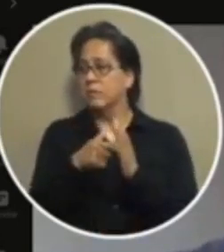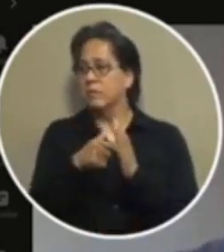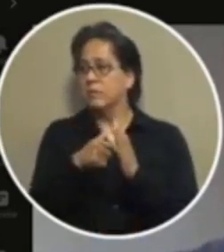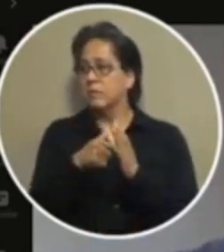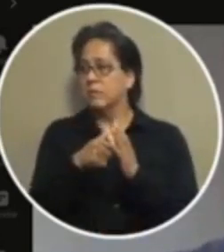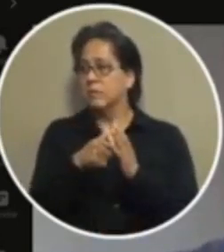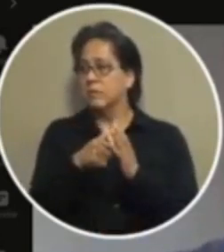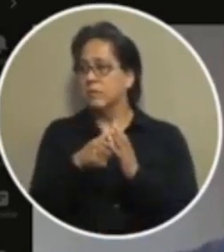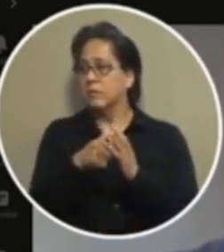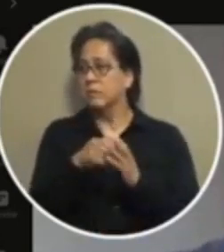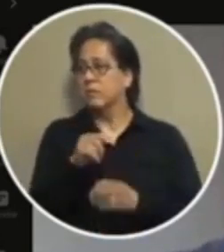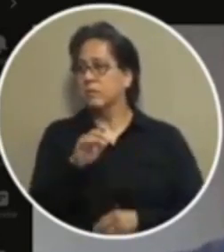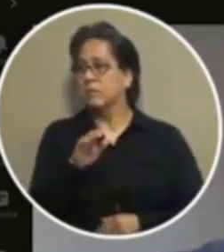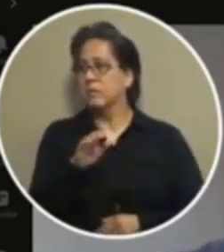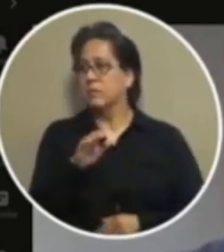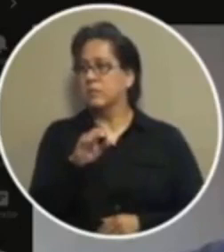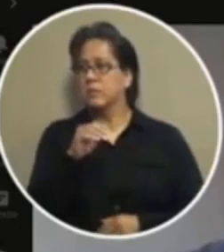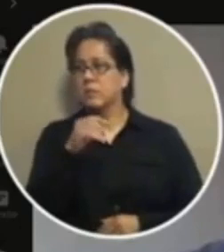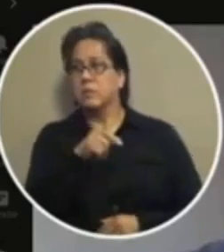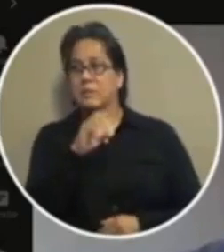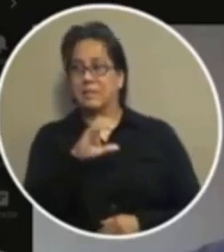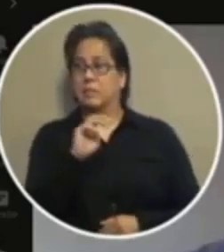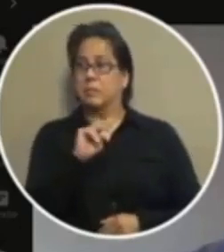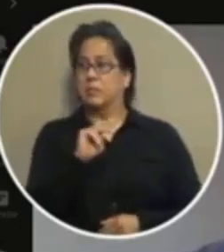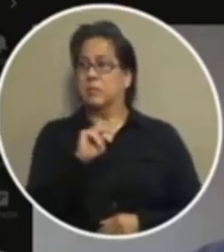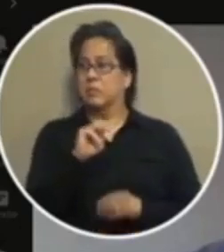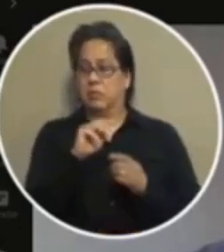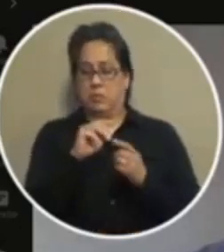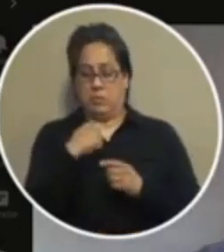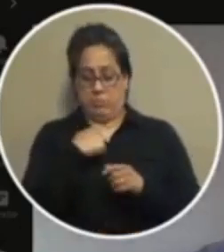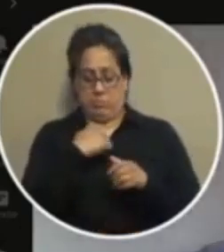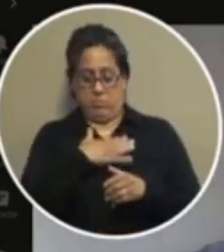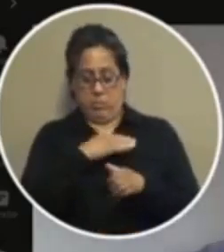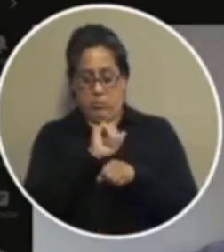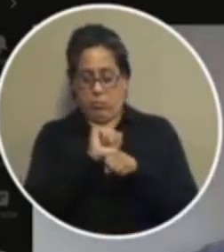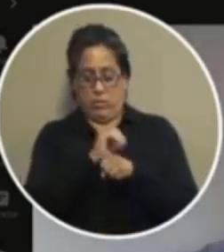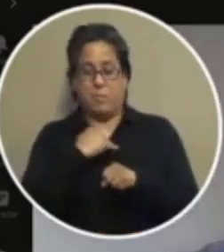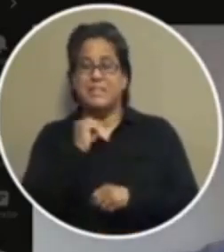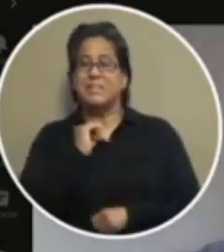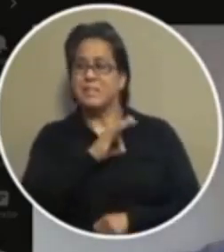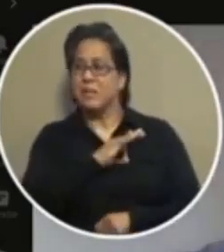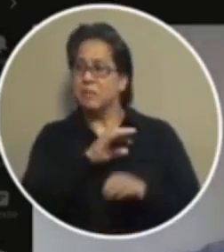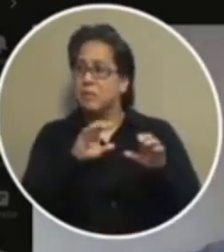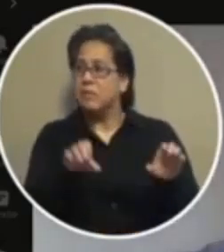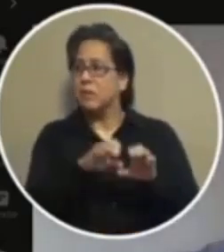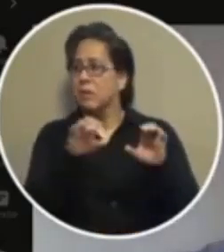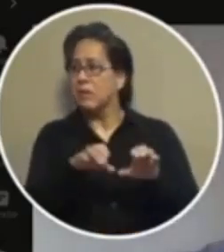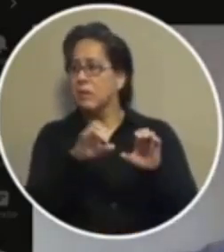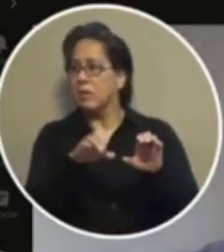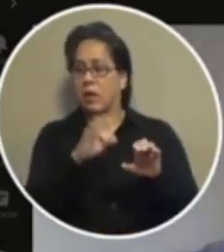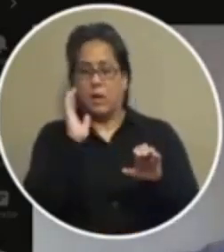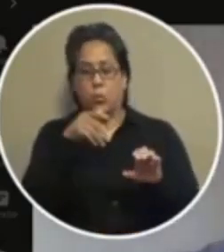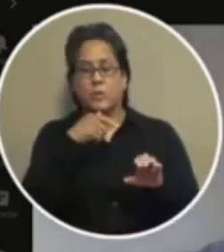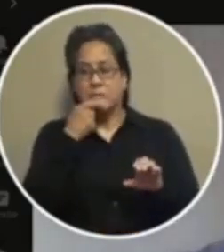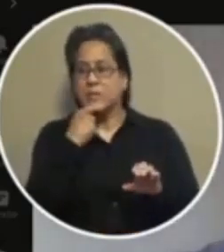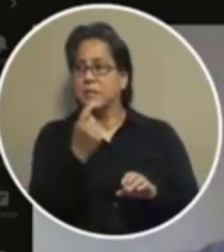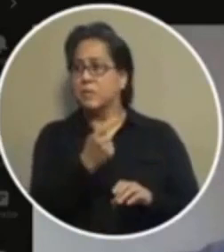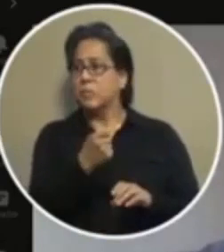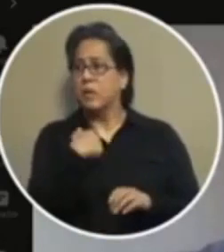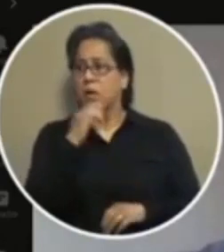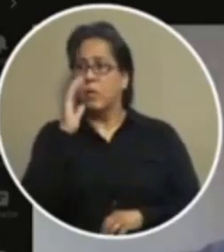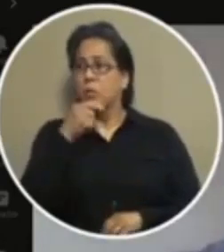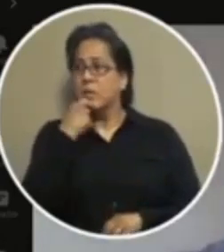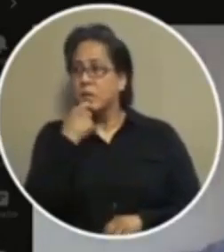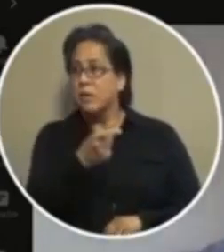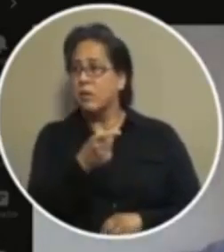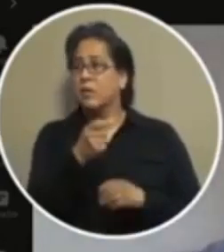i think whenever whenever the work that i do and my staff does is impugned i'm going to say something and i will tell